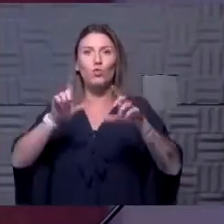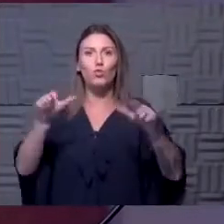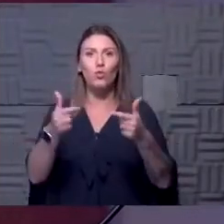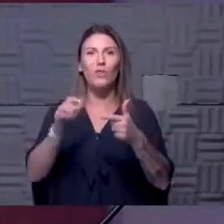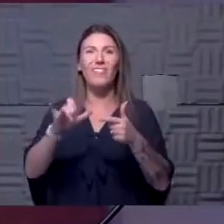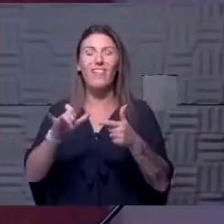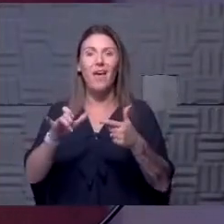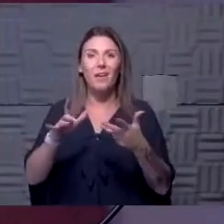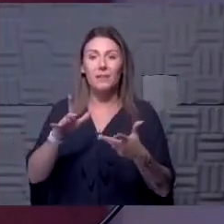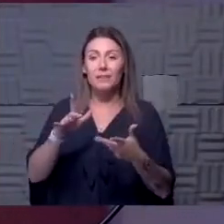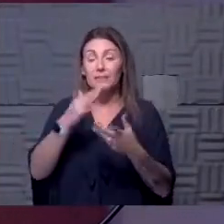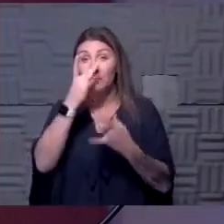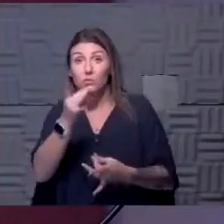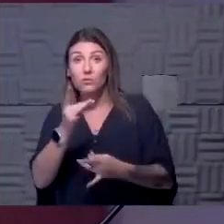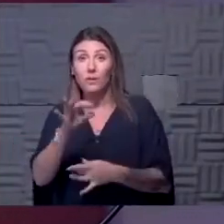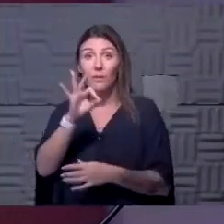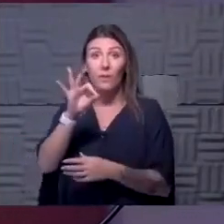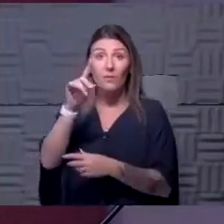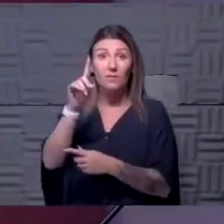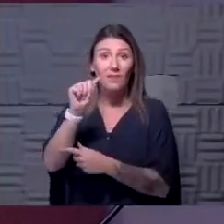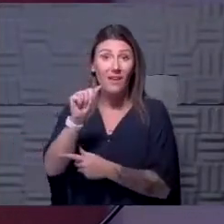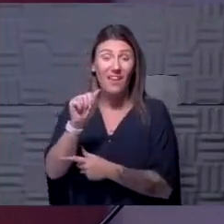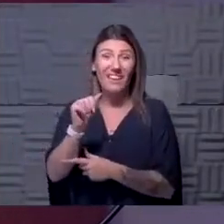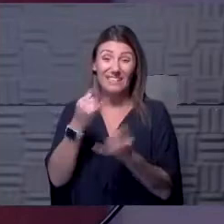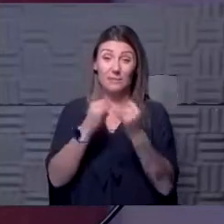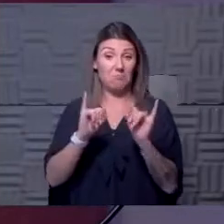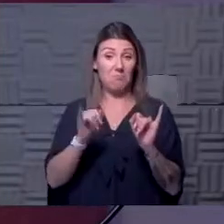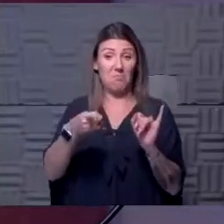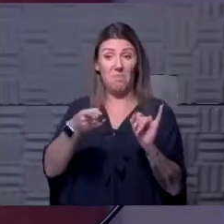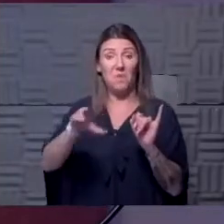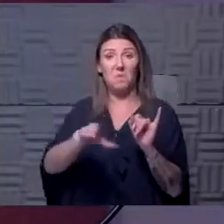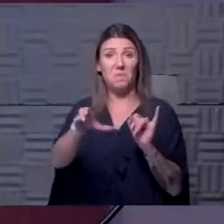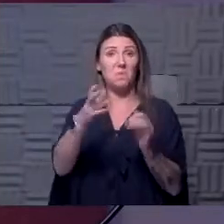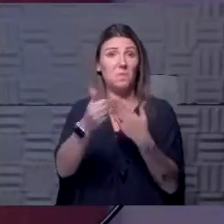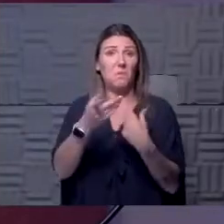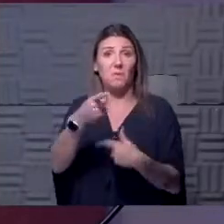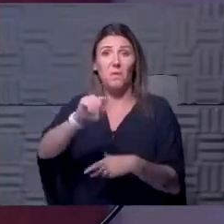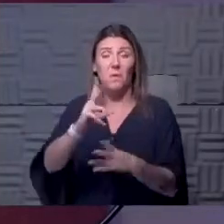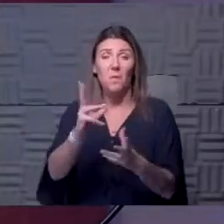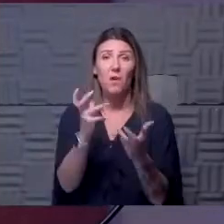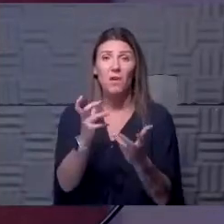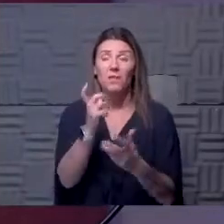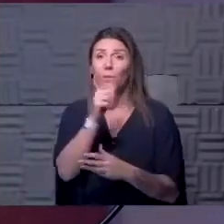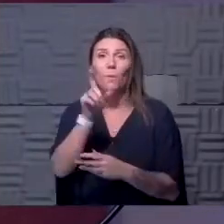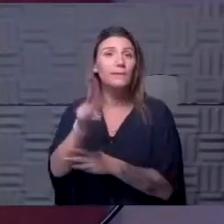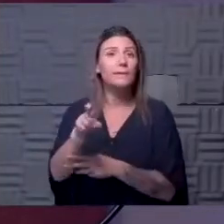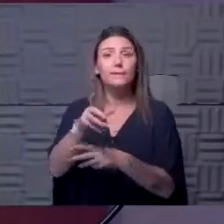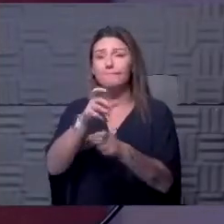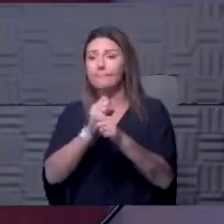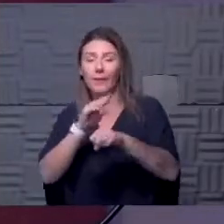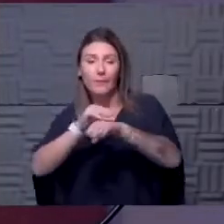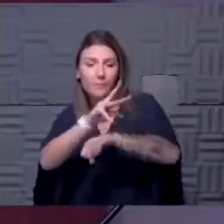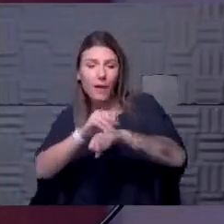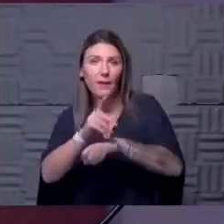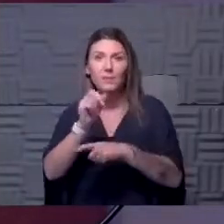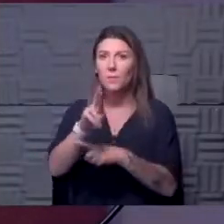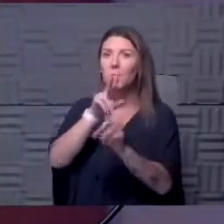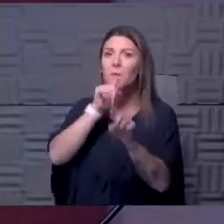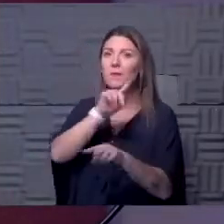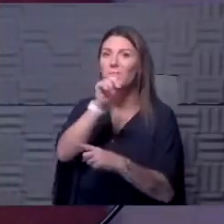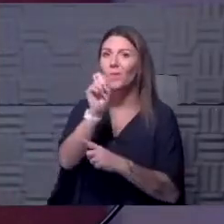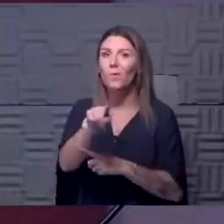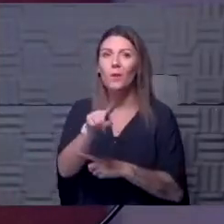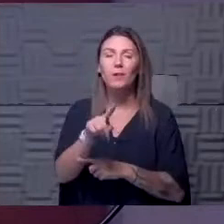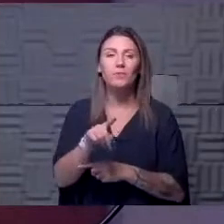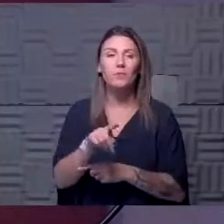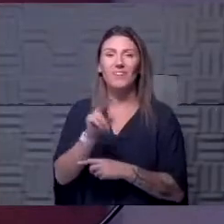is interesting, because the FDA truly is independent and can do what they want. They don't need to maybe take the advice or answer the question